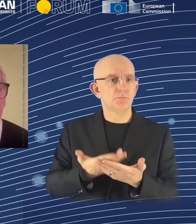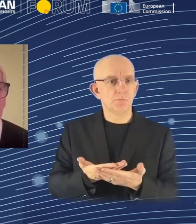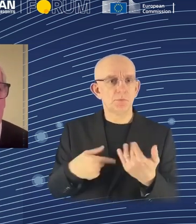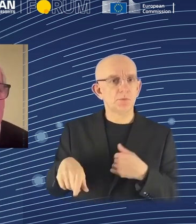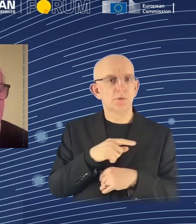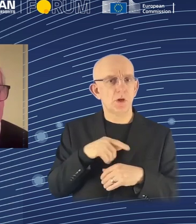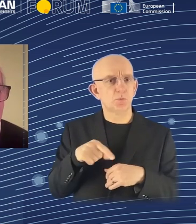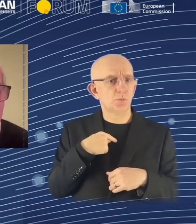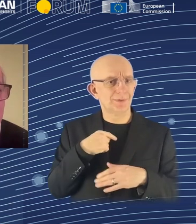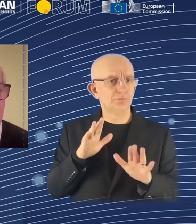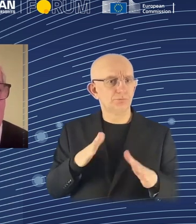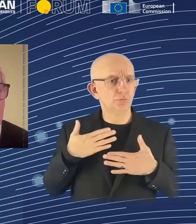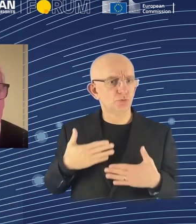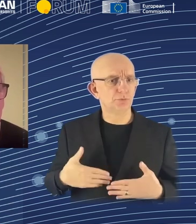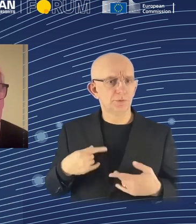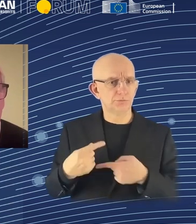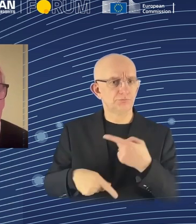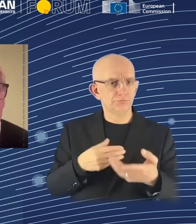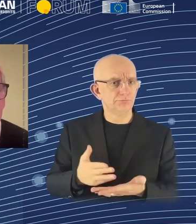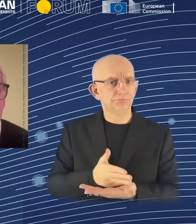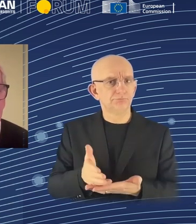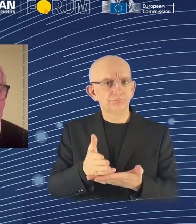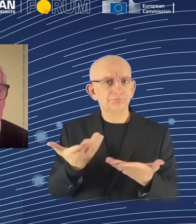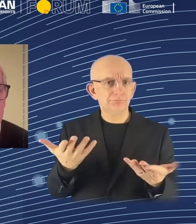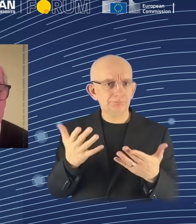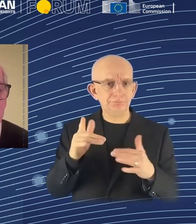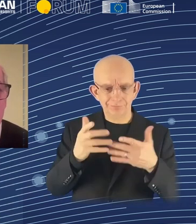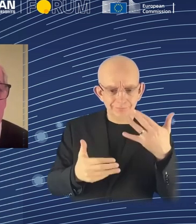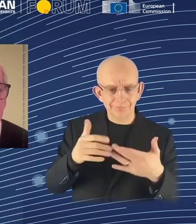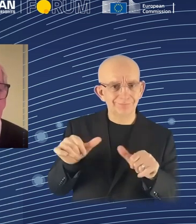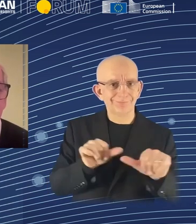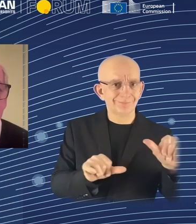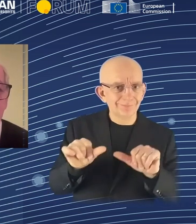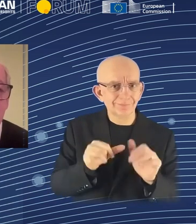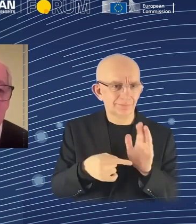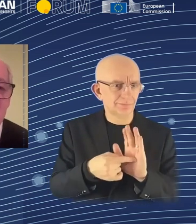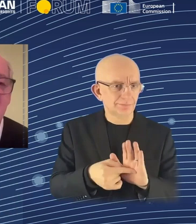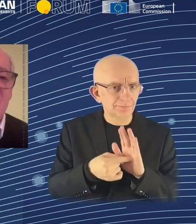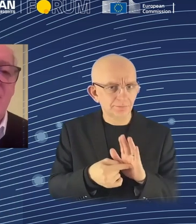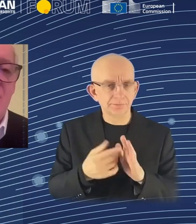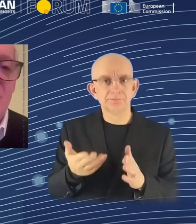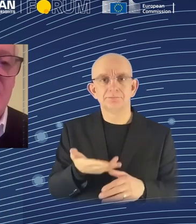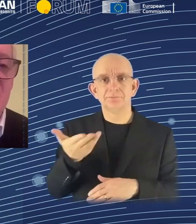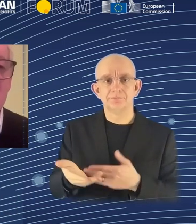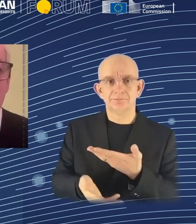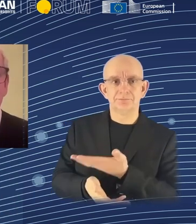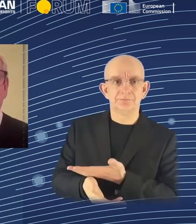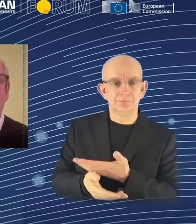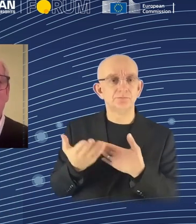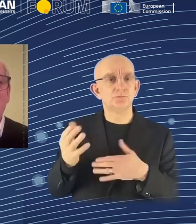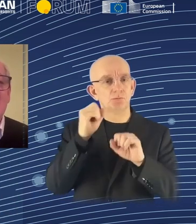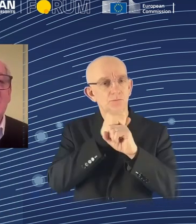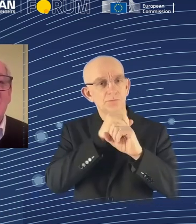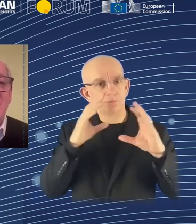for example. Next slide. And so the vision is that instead of all the current occupations that people